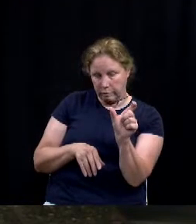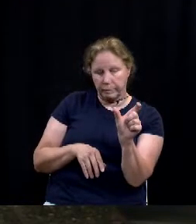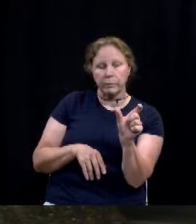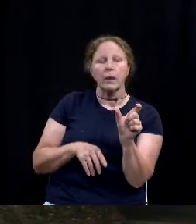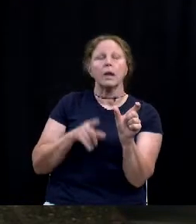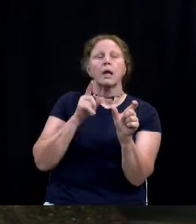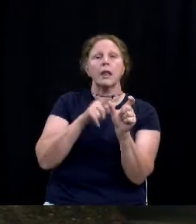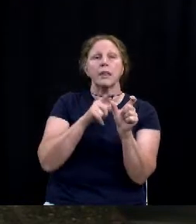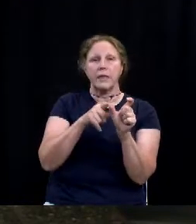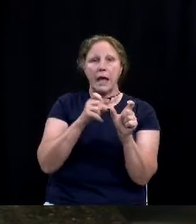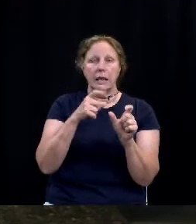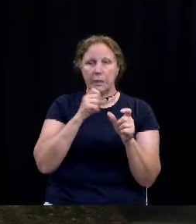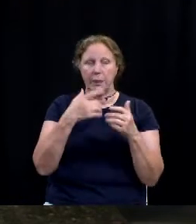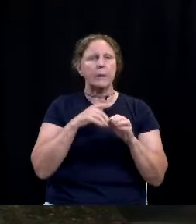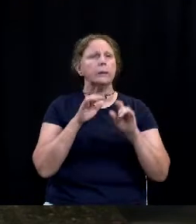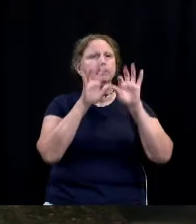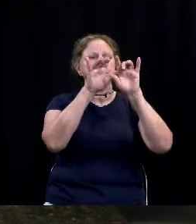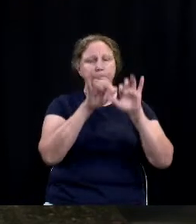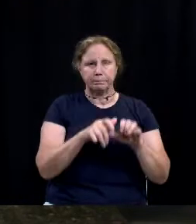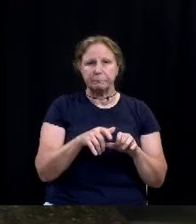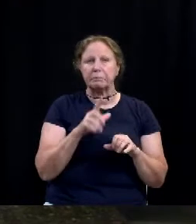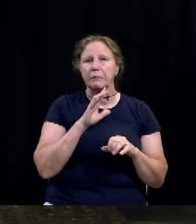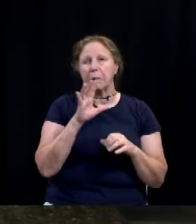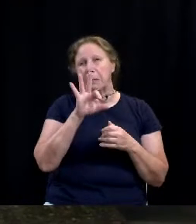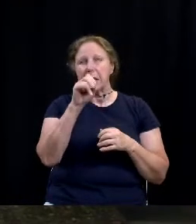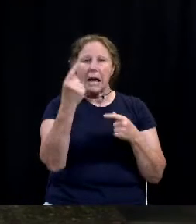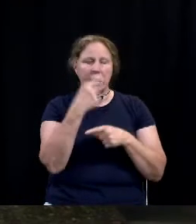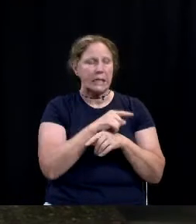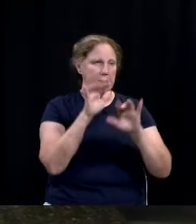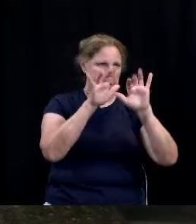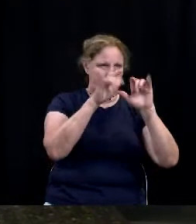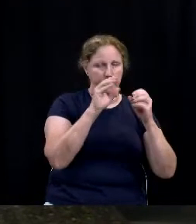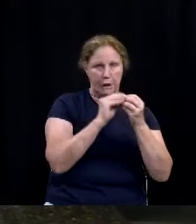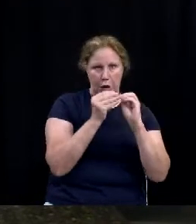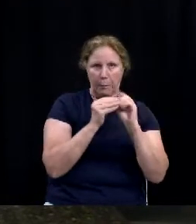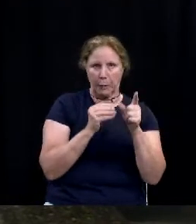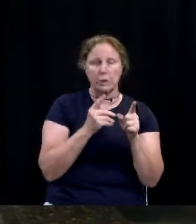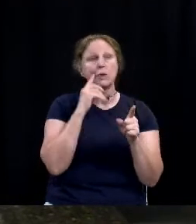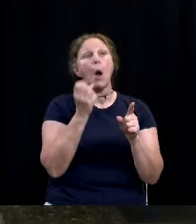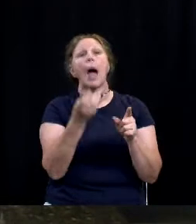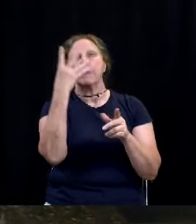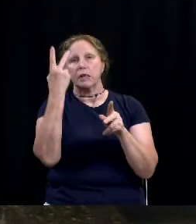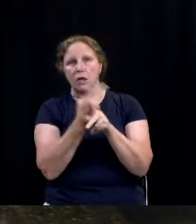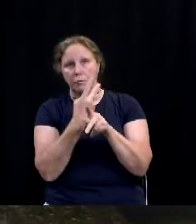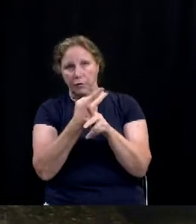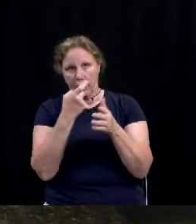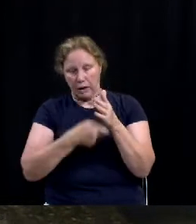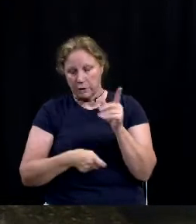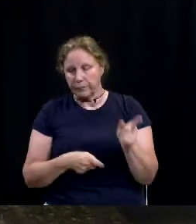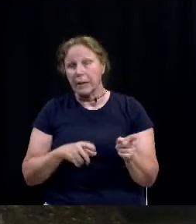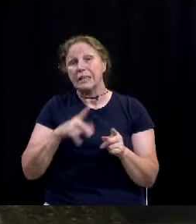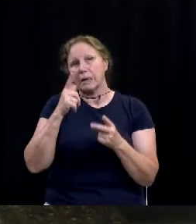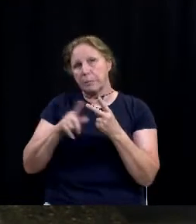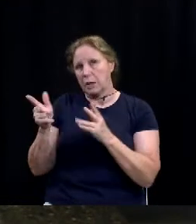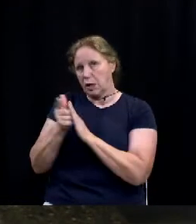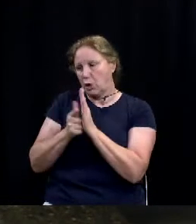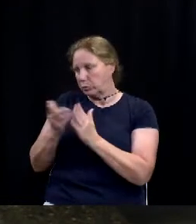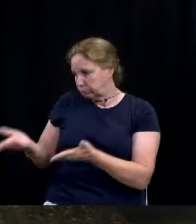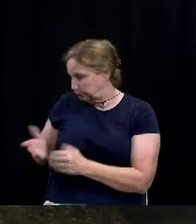interactive and online, as I said, in about 90 days. To the second part of the question, I'll turn it over to city attorney.